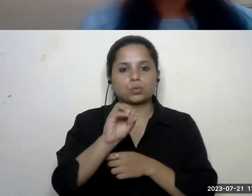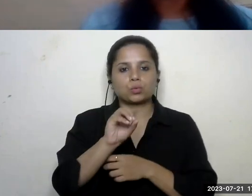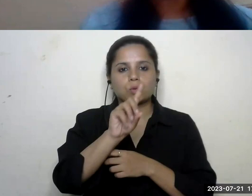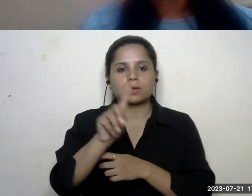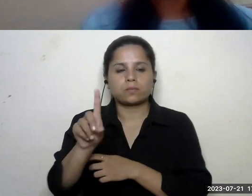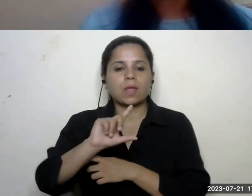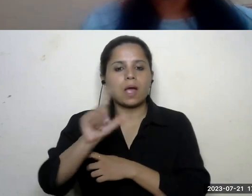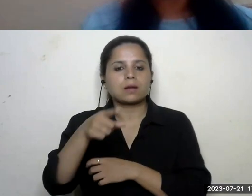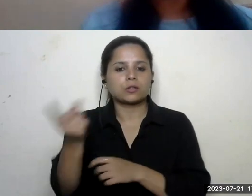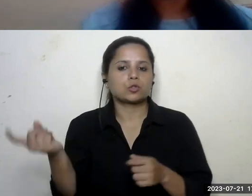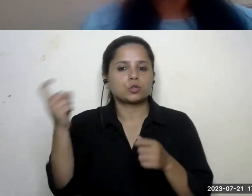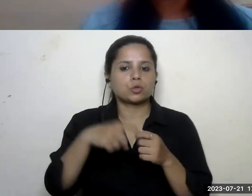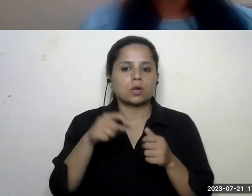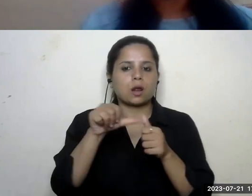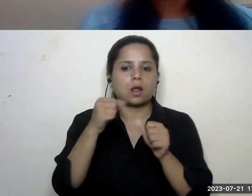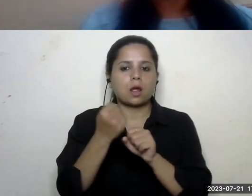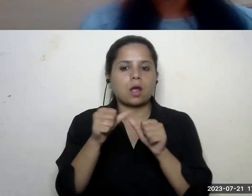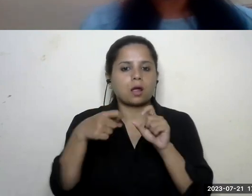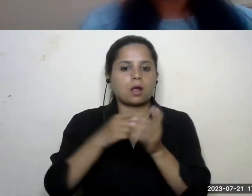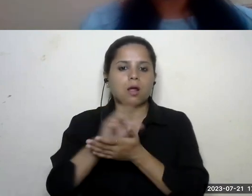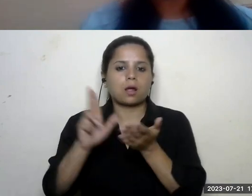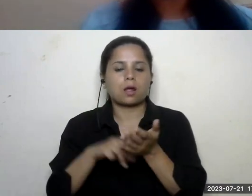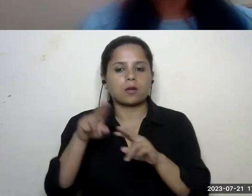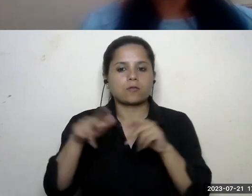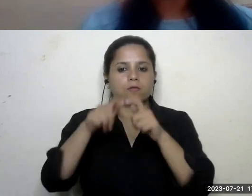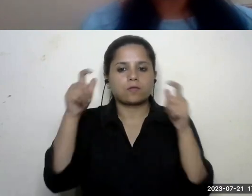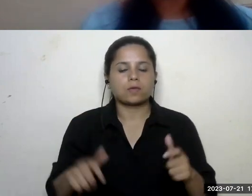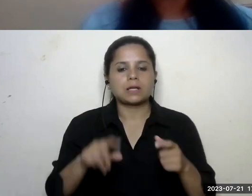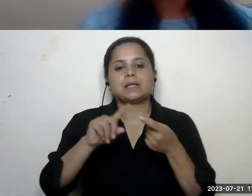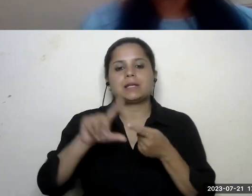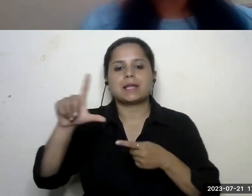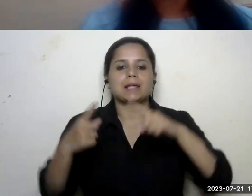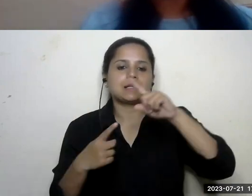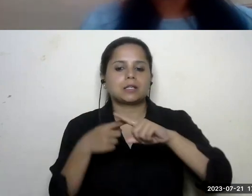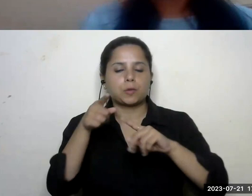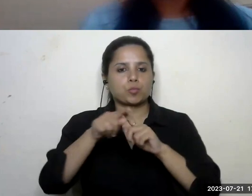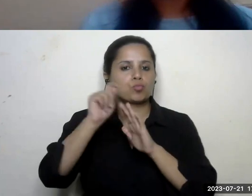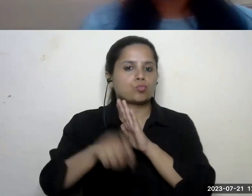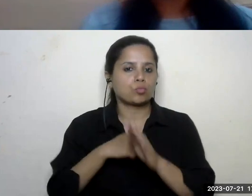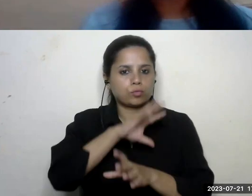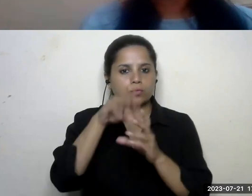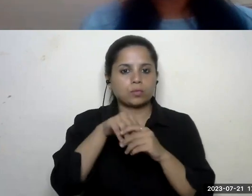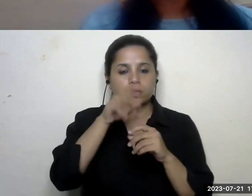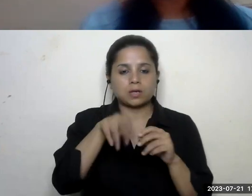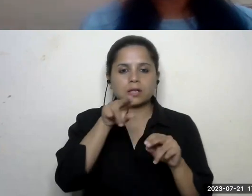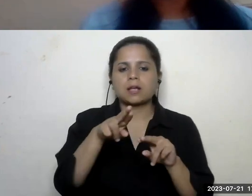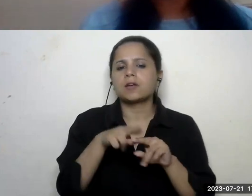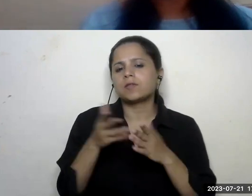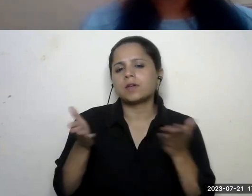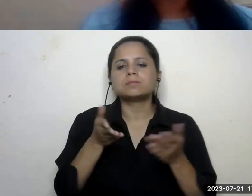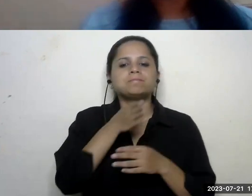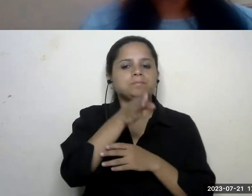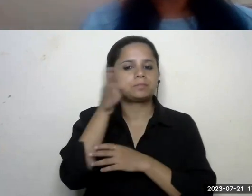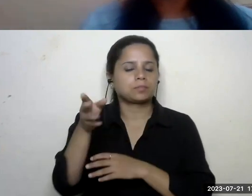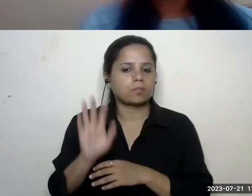later joined the aga khan foundation to work on their elt project priya has worked as a freelance consultant with the